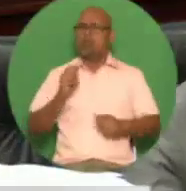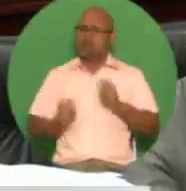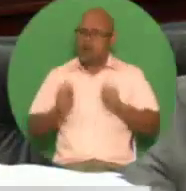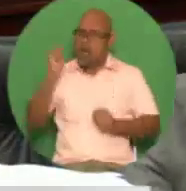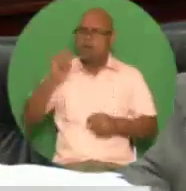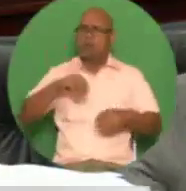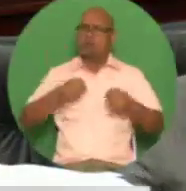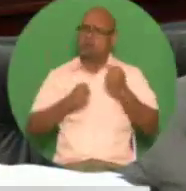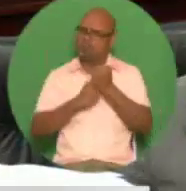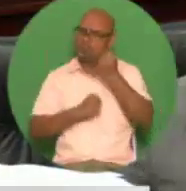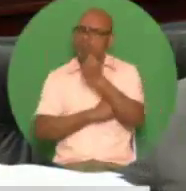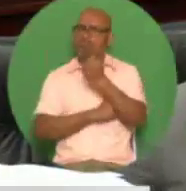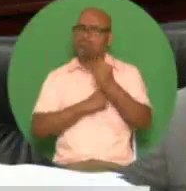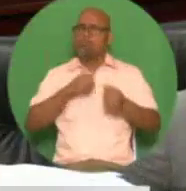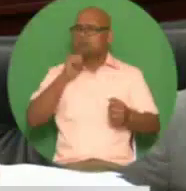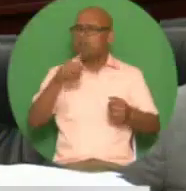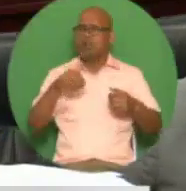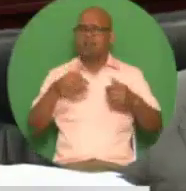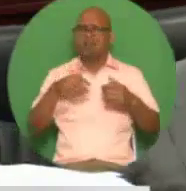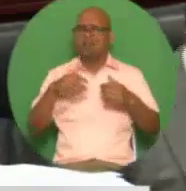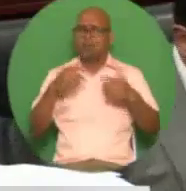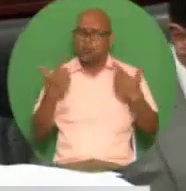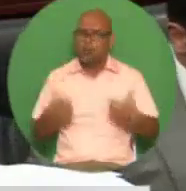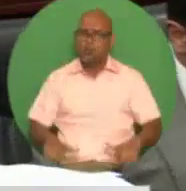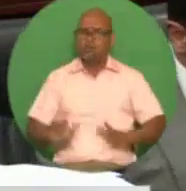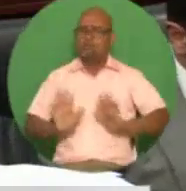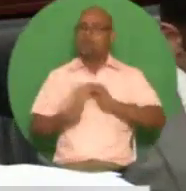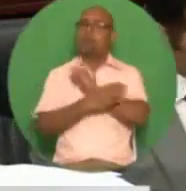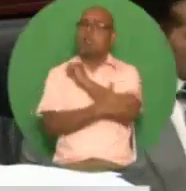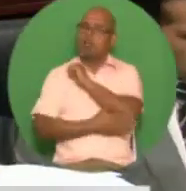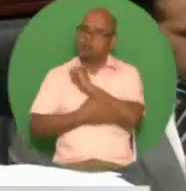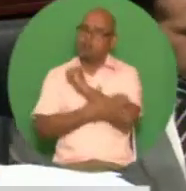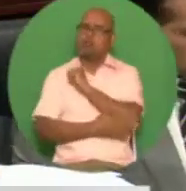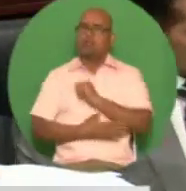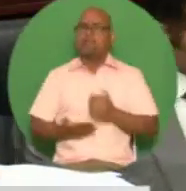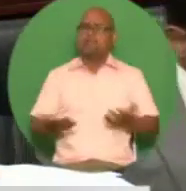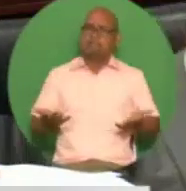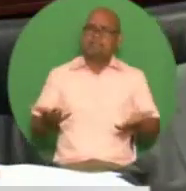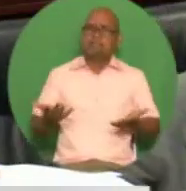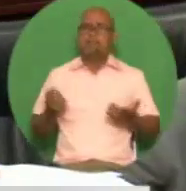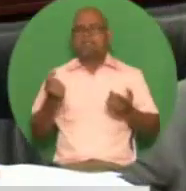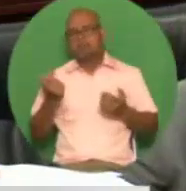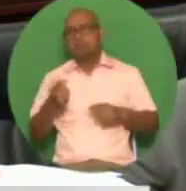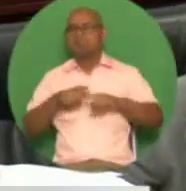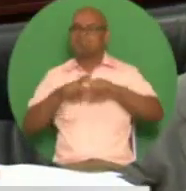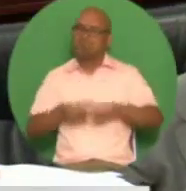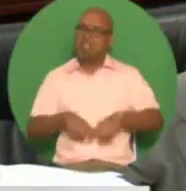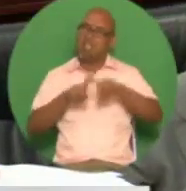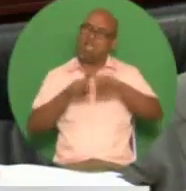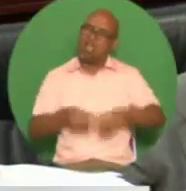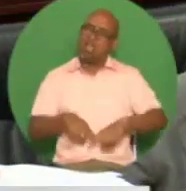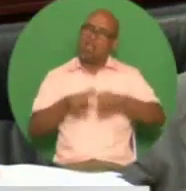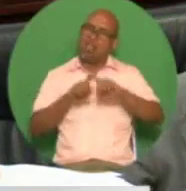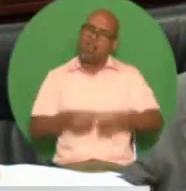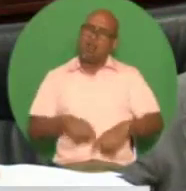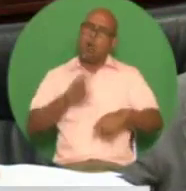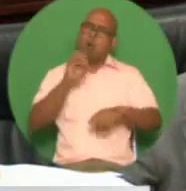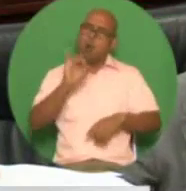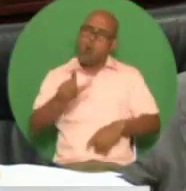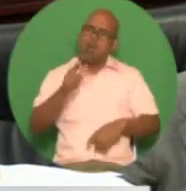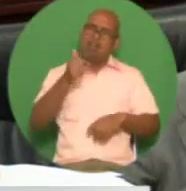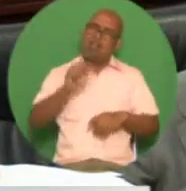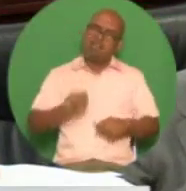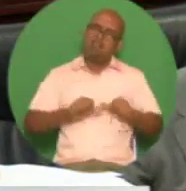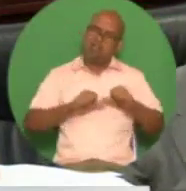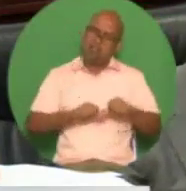madam speaker while the country will remain for some time highly dependent on the oil and gas natural oil and natural